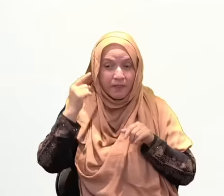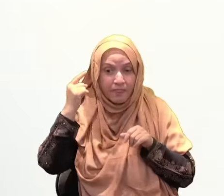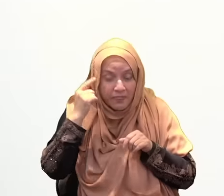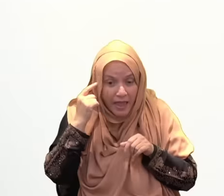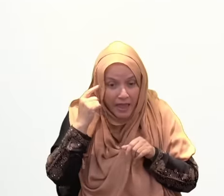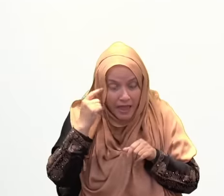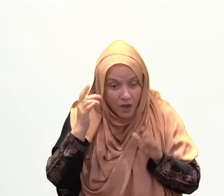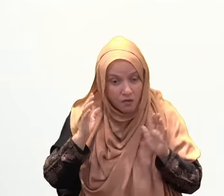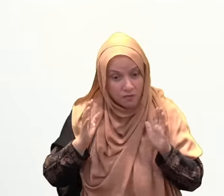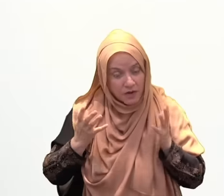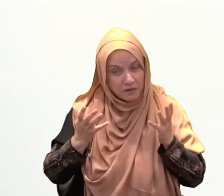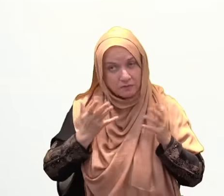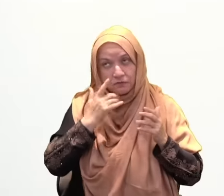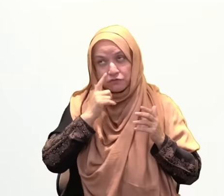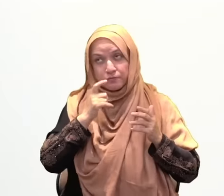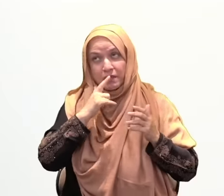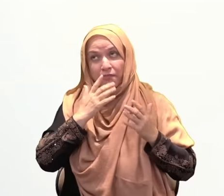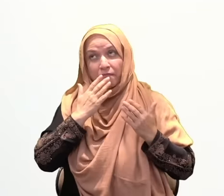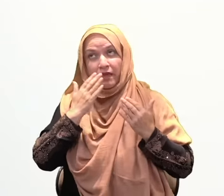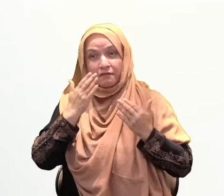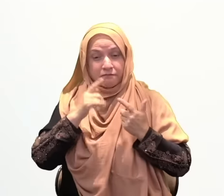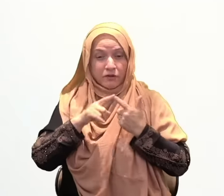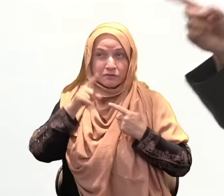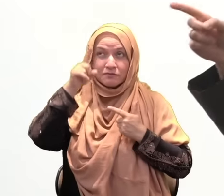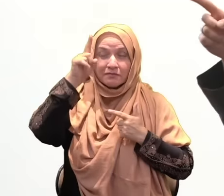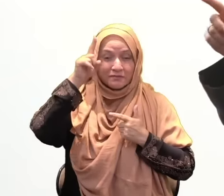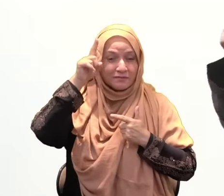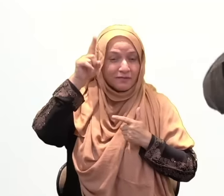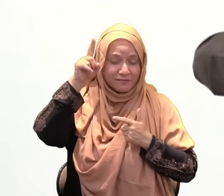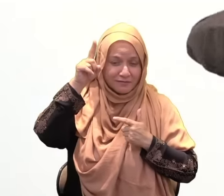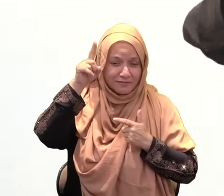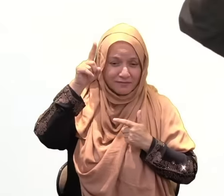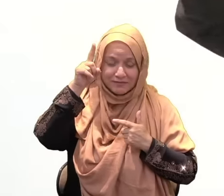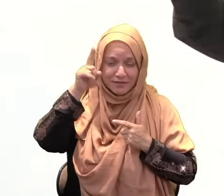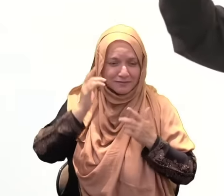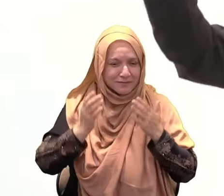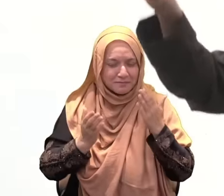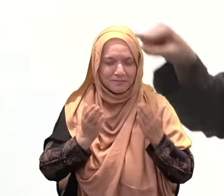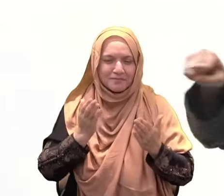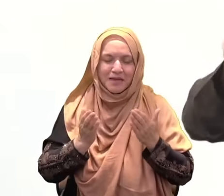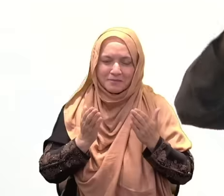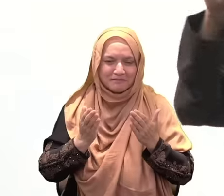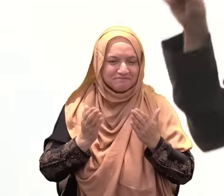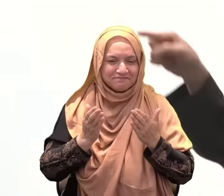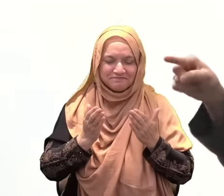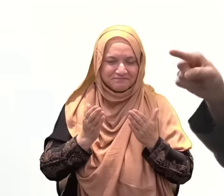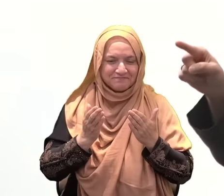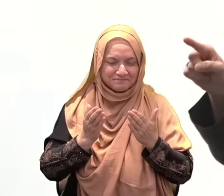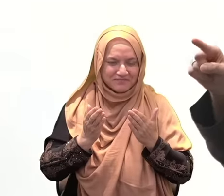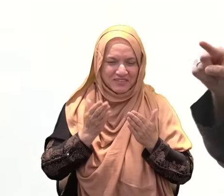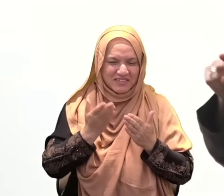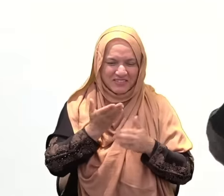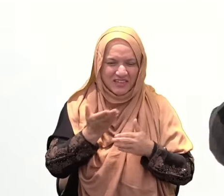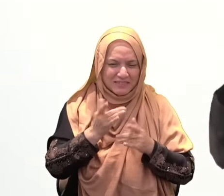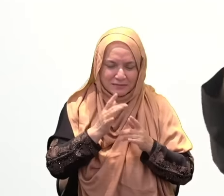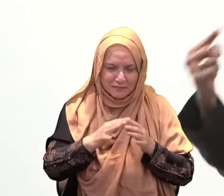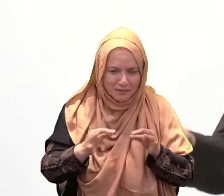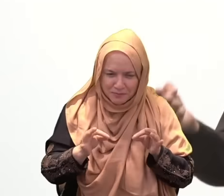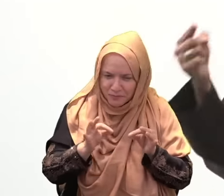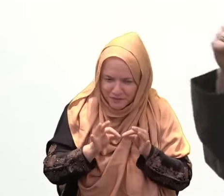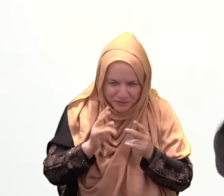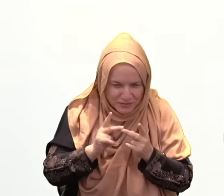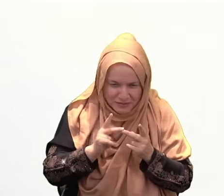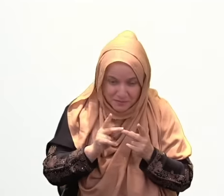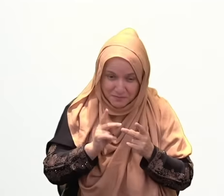great at the moment. And Allah subhanahu wa ta'ala might change that good to great and that might then color the other circumstances and